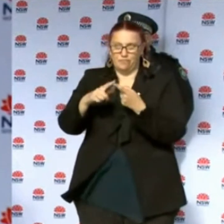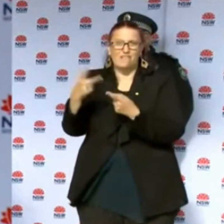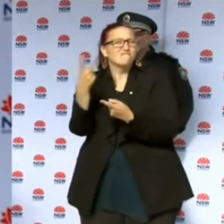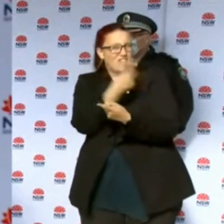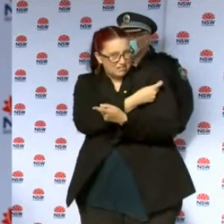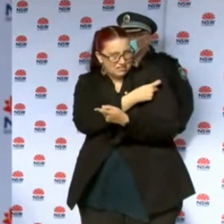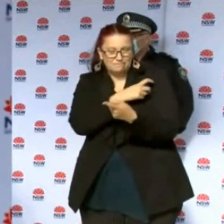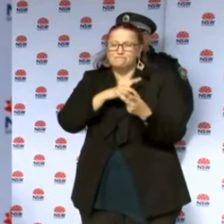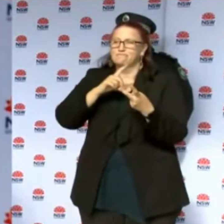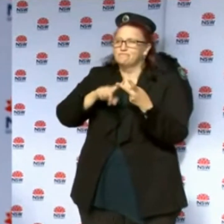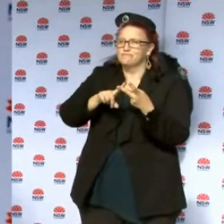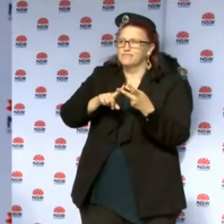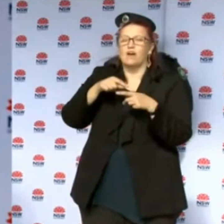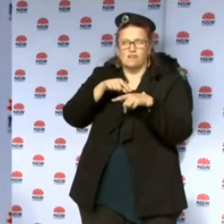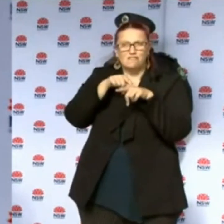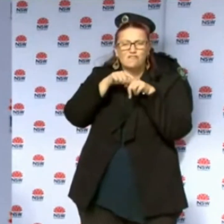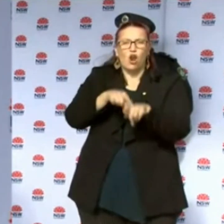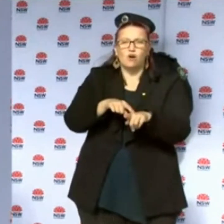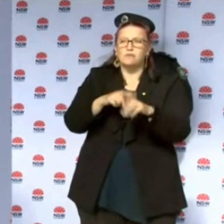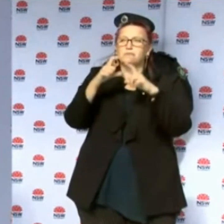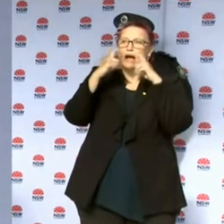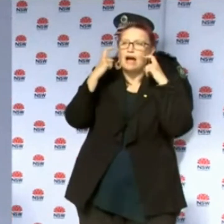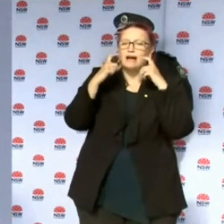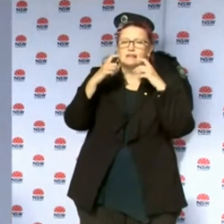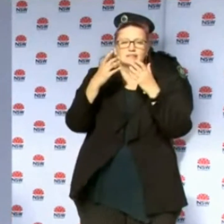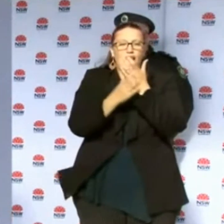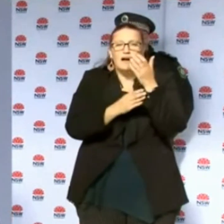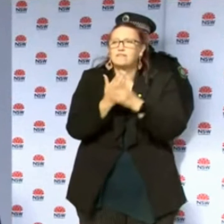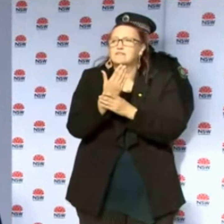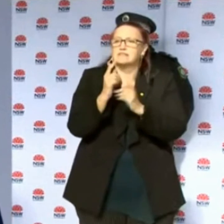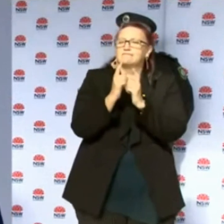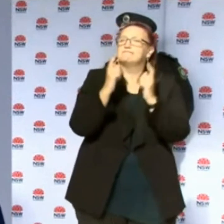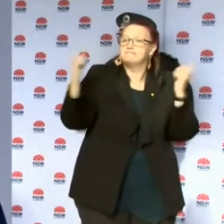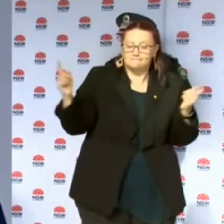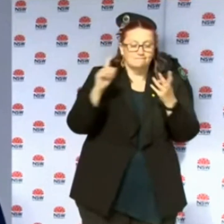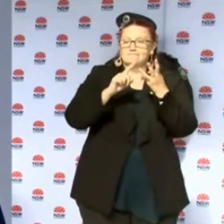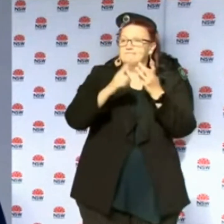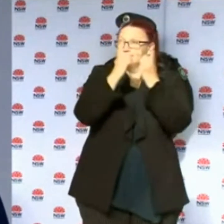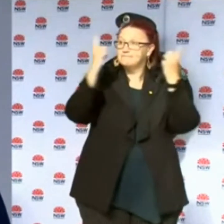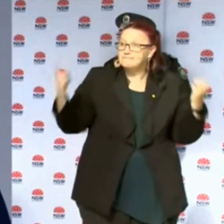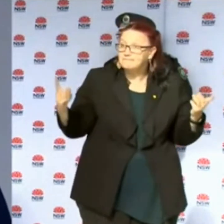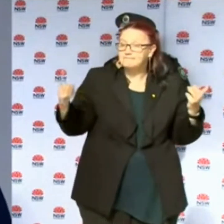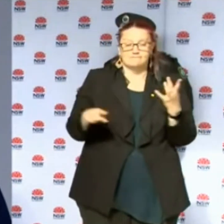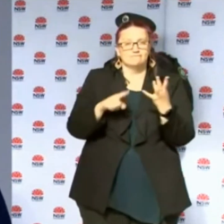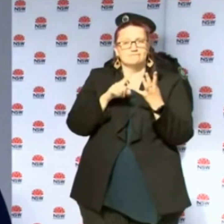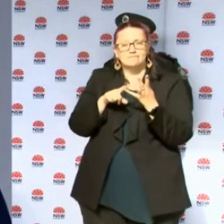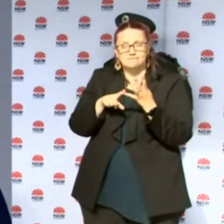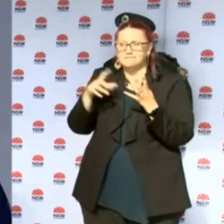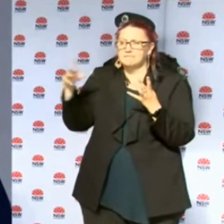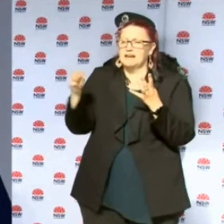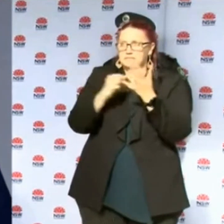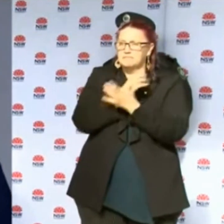We need people to adhere to PPE requirements. We need to keep our social distancing. And we need to